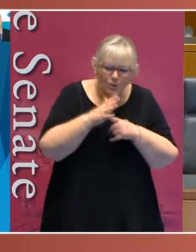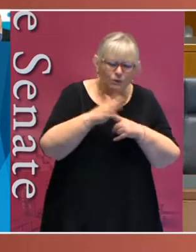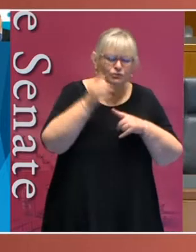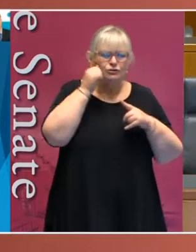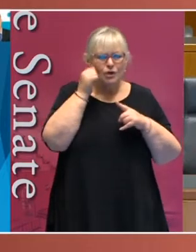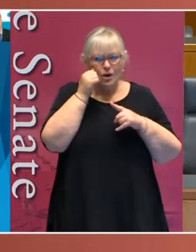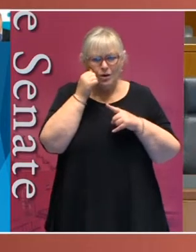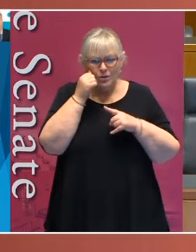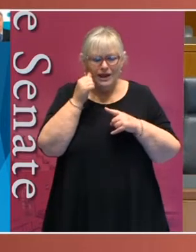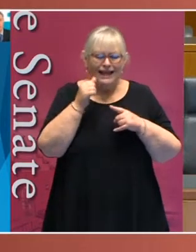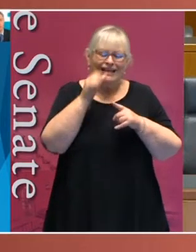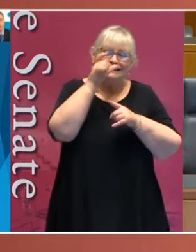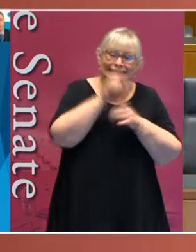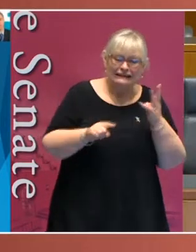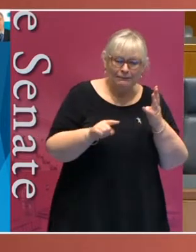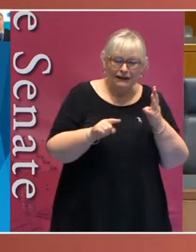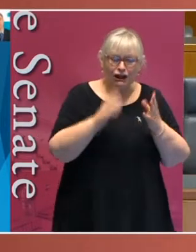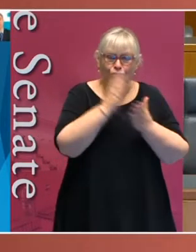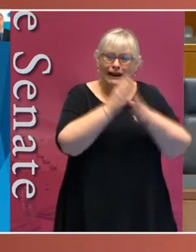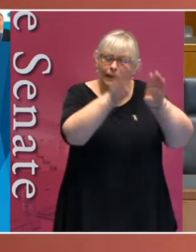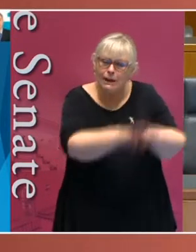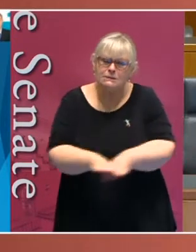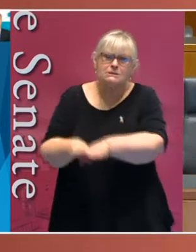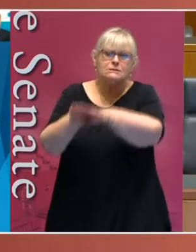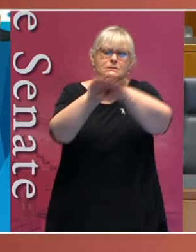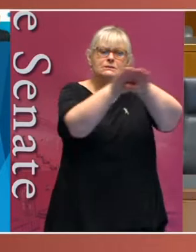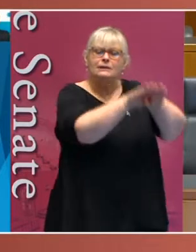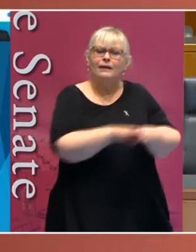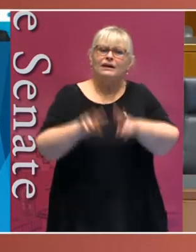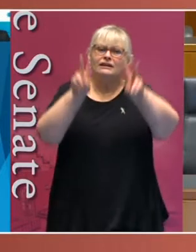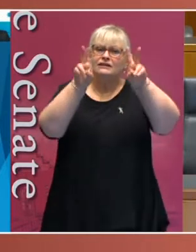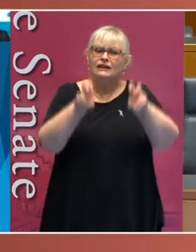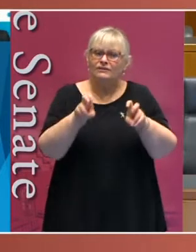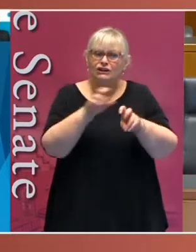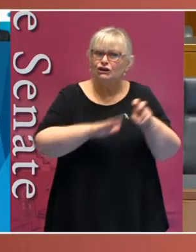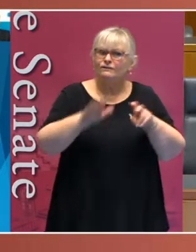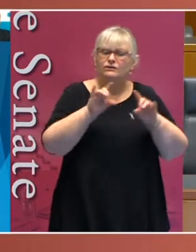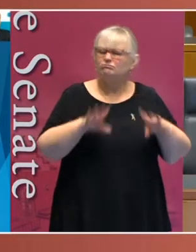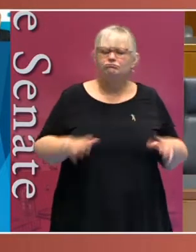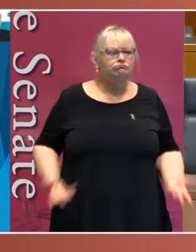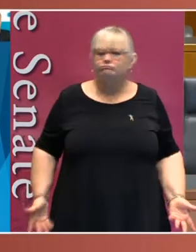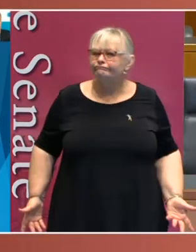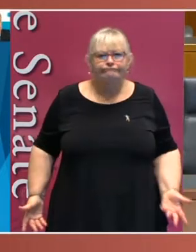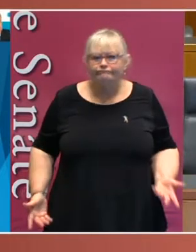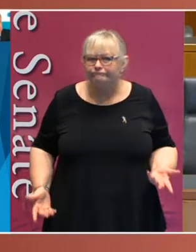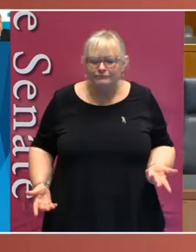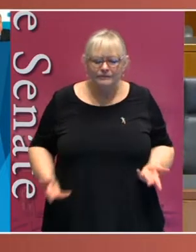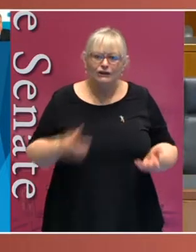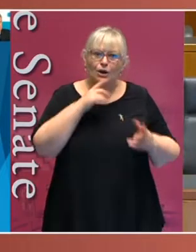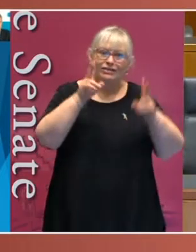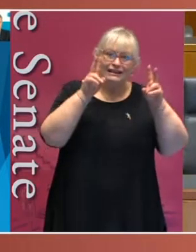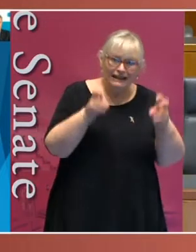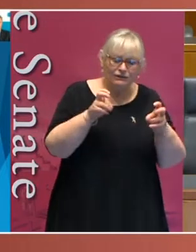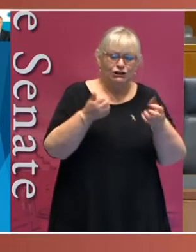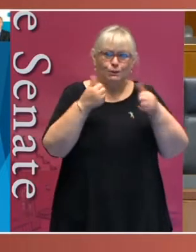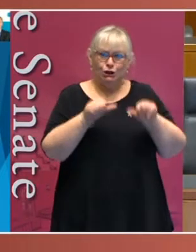there is no uniform definition as to what it is across Australia. And the definition that has